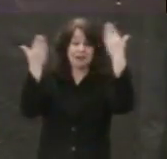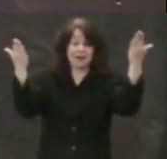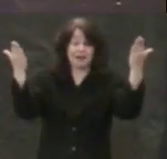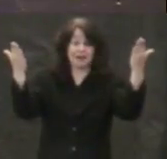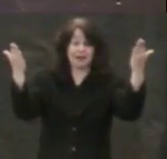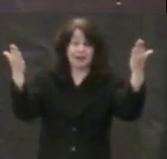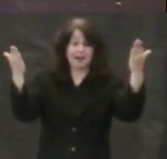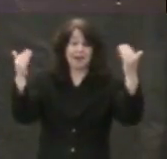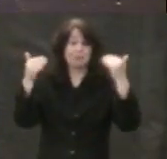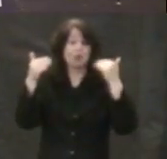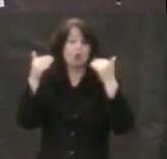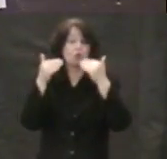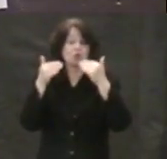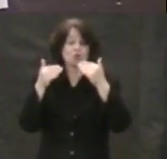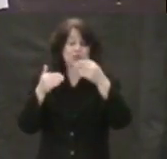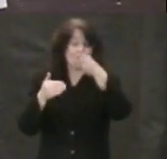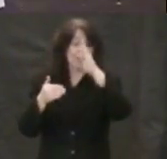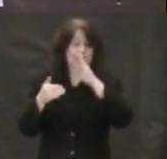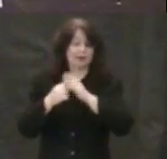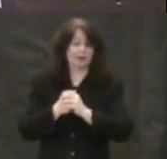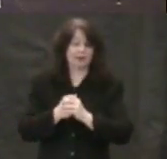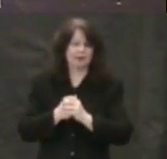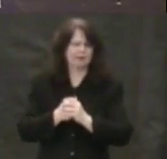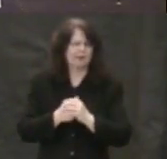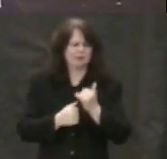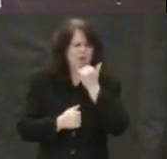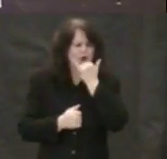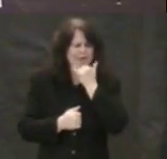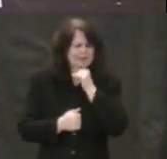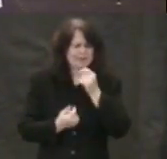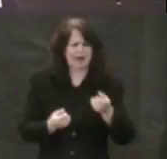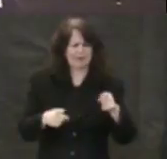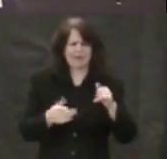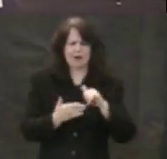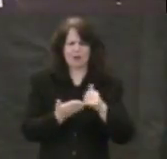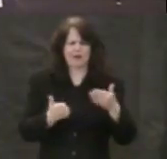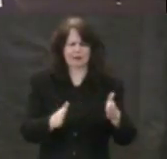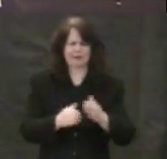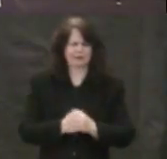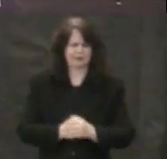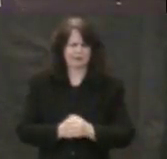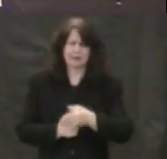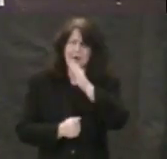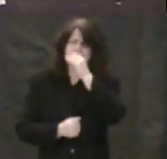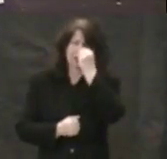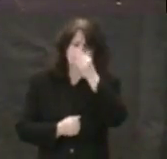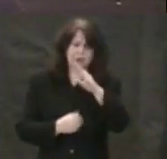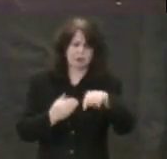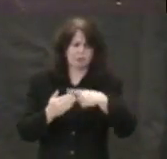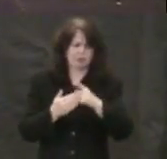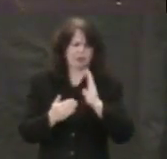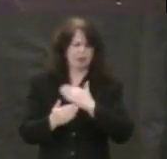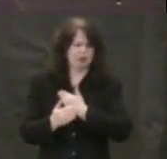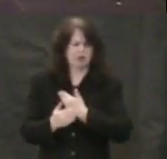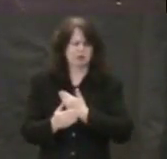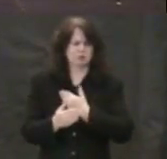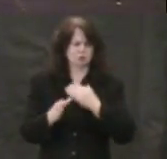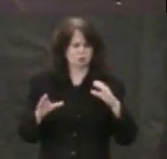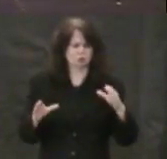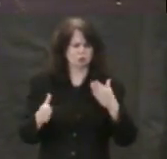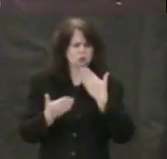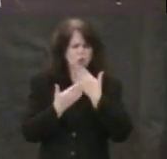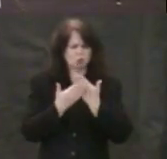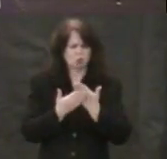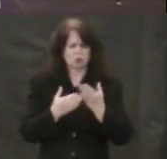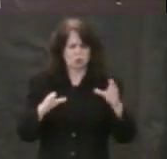The second largest church in the world and likely the most beautiful. But the building of that basilica came at a